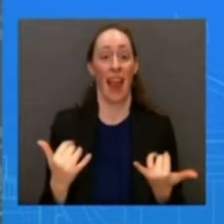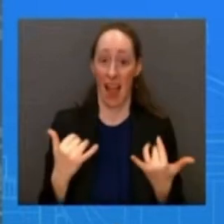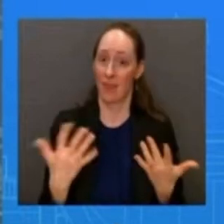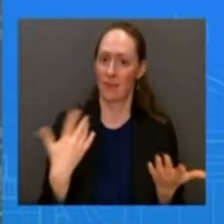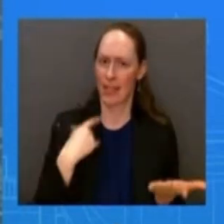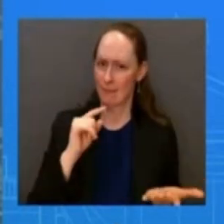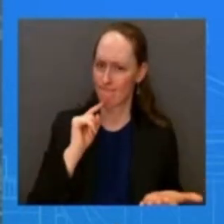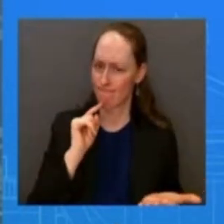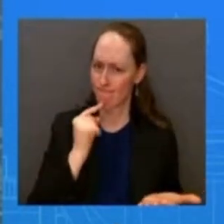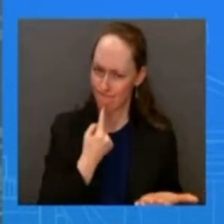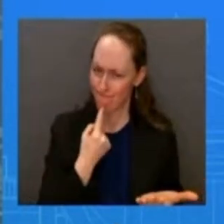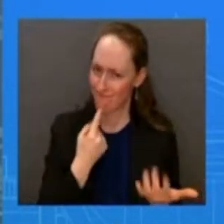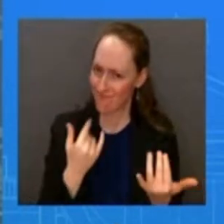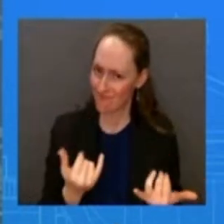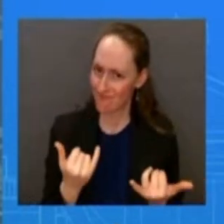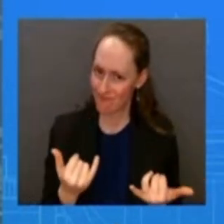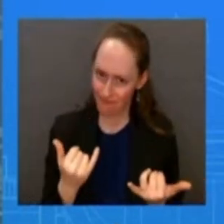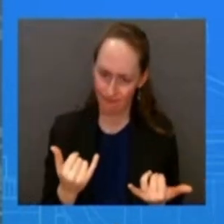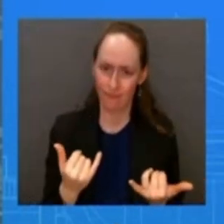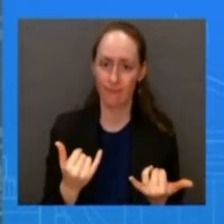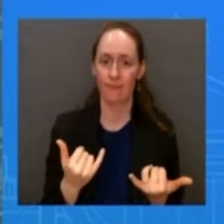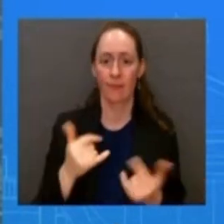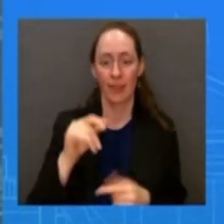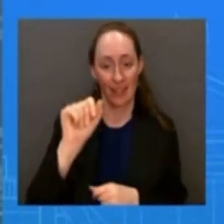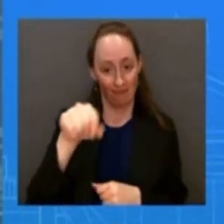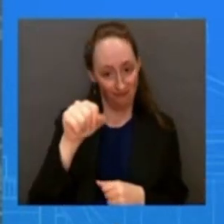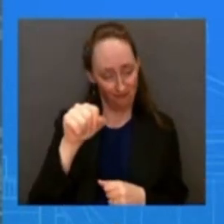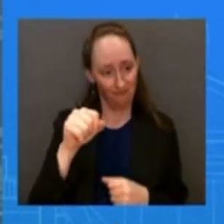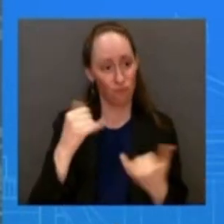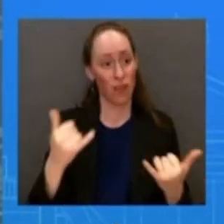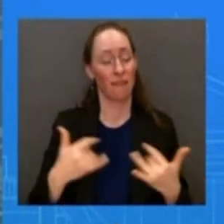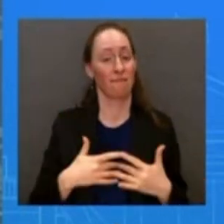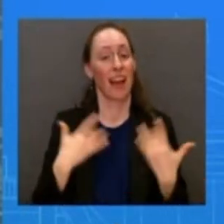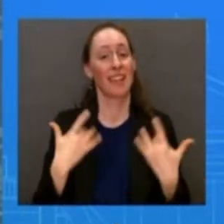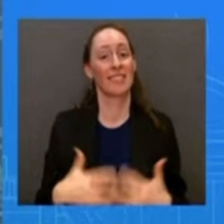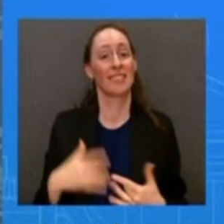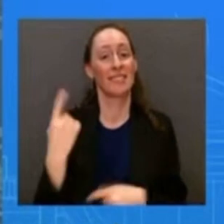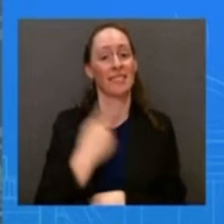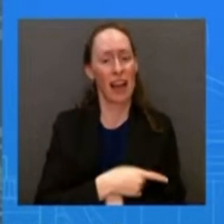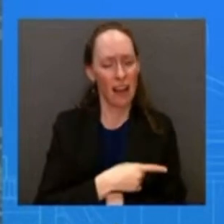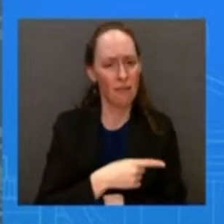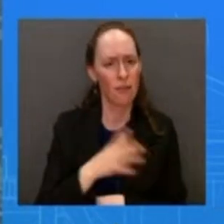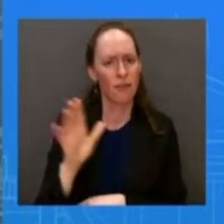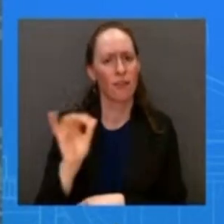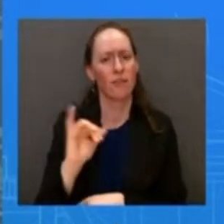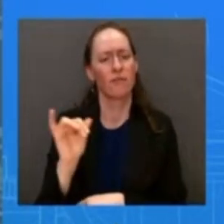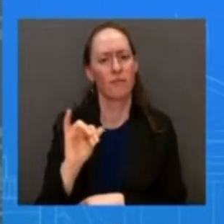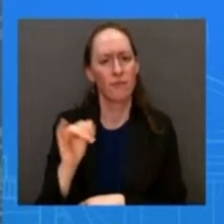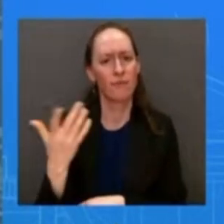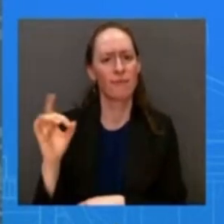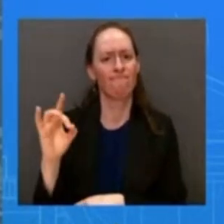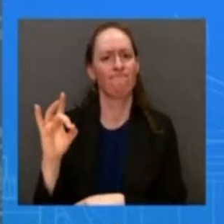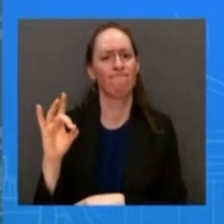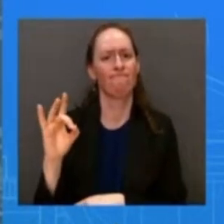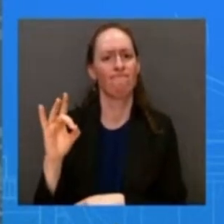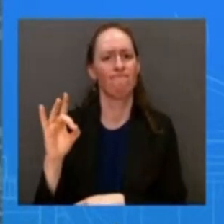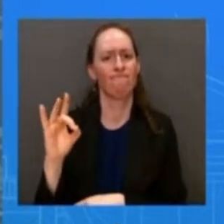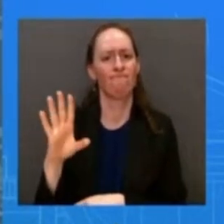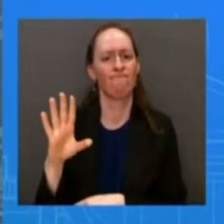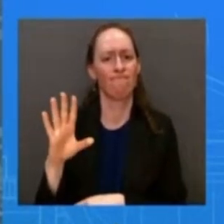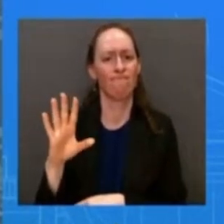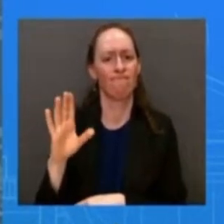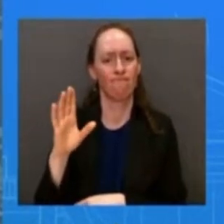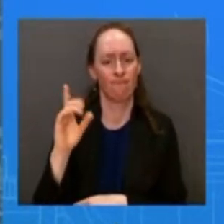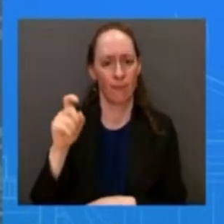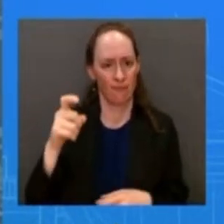yes it's Valentine's Day but it's also a day that we uh commemorate what happened uh five years ago and also what we